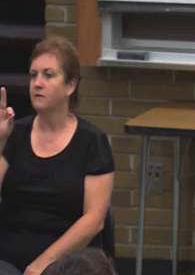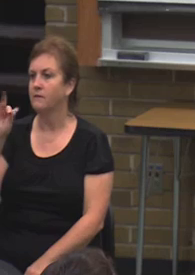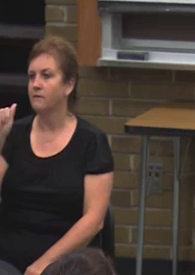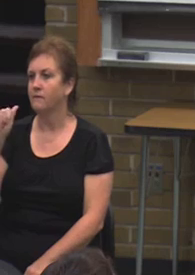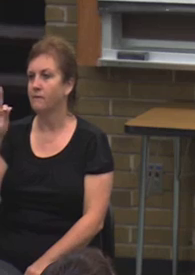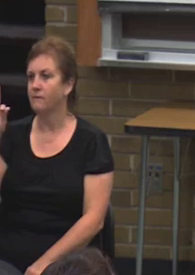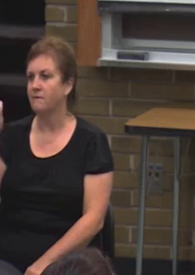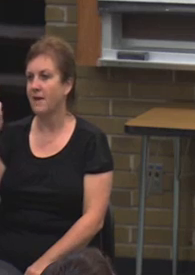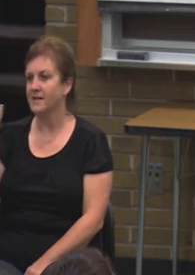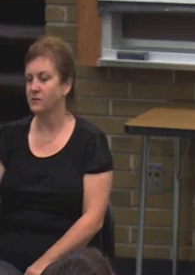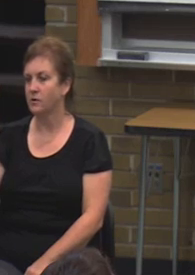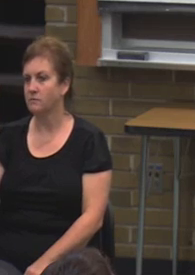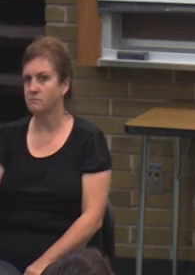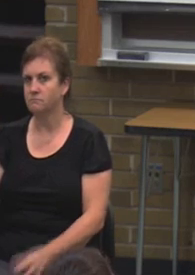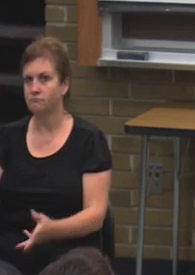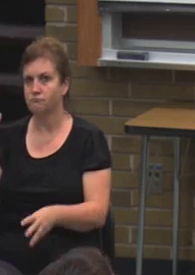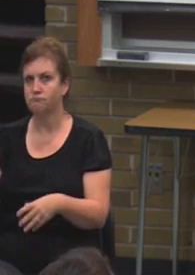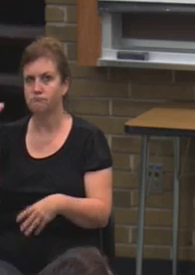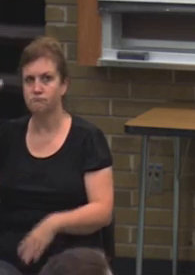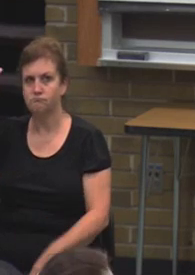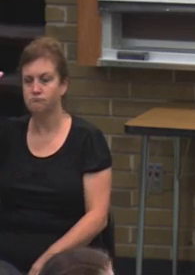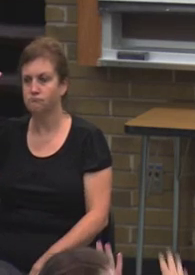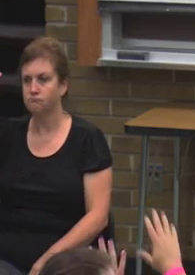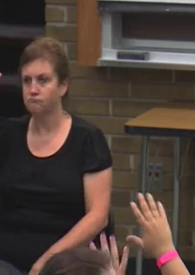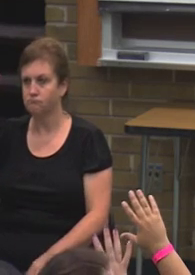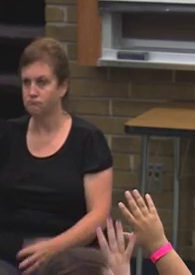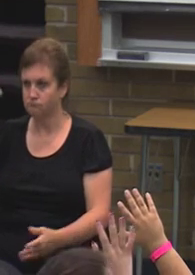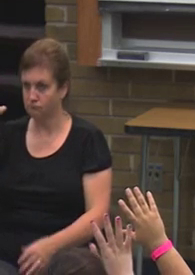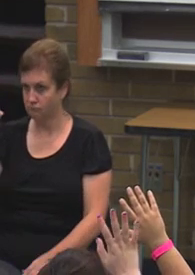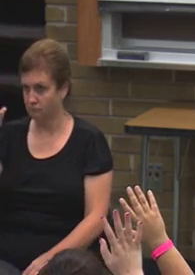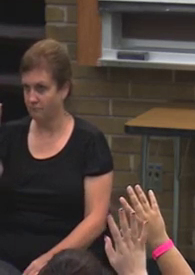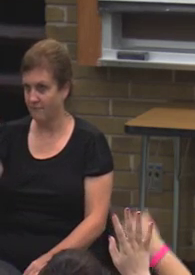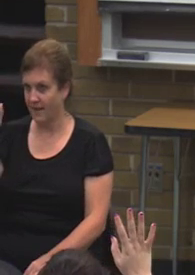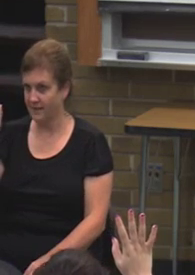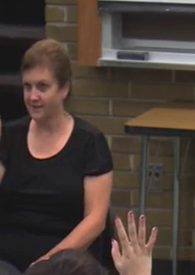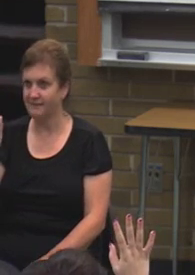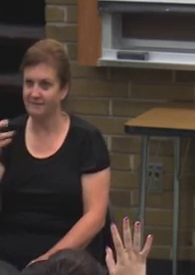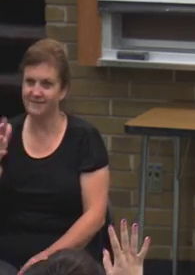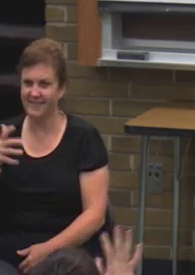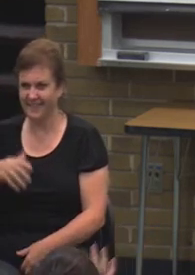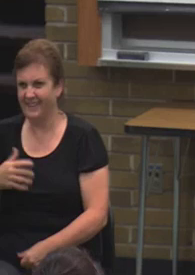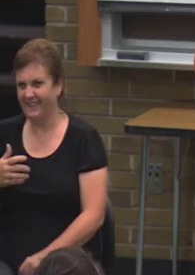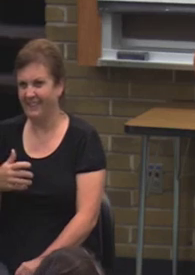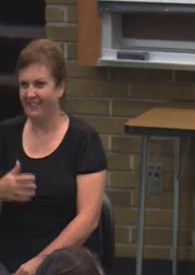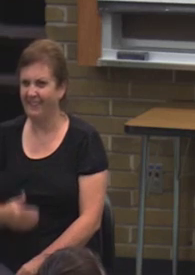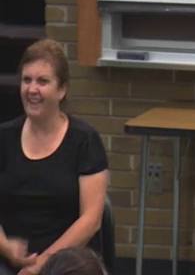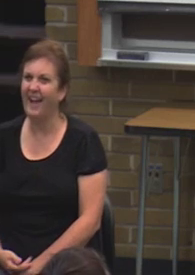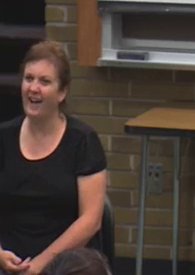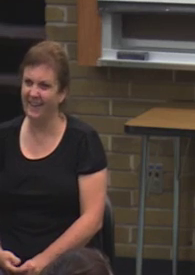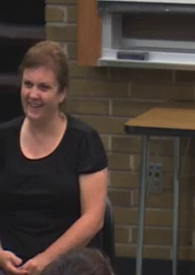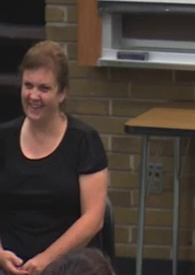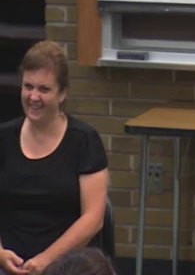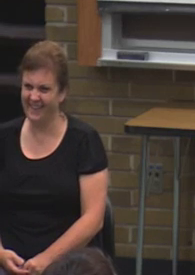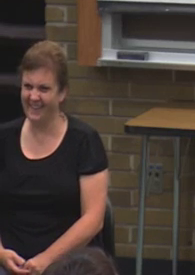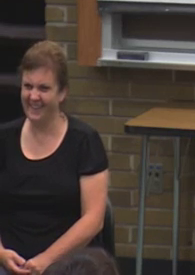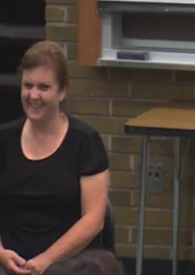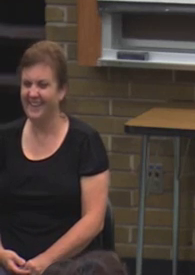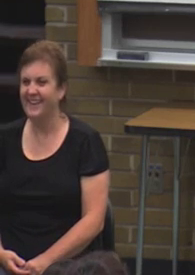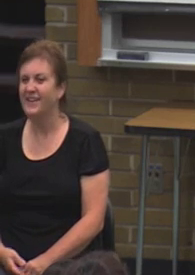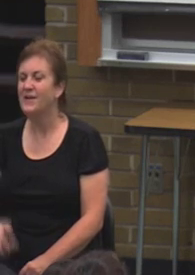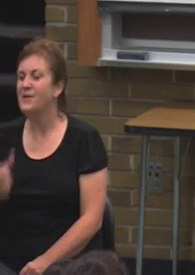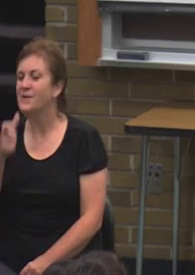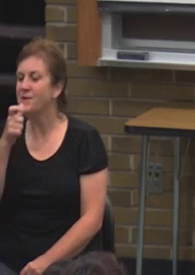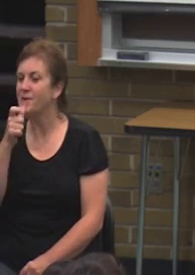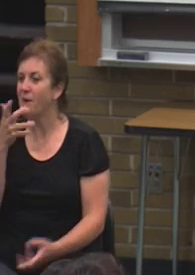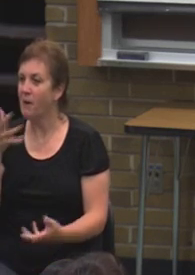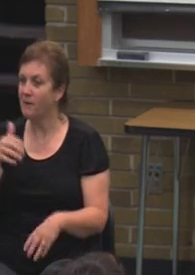application for federal student aid for 2011 and 2012? By a raise of hands. Good deal. That's very promising. For those of you that have already submitted the free